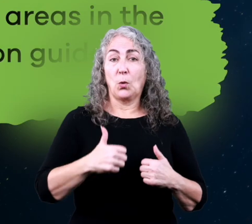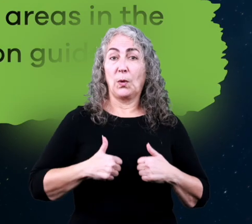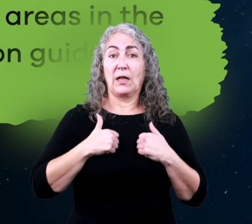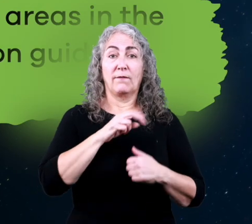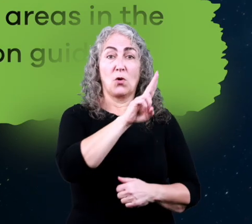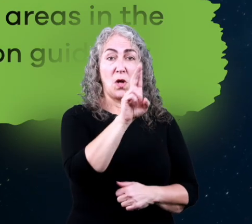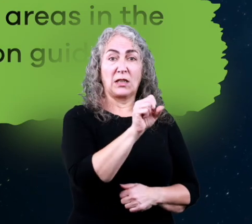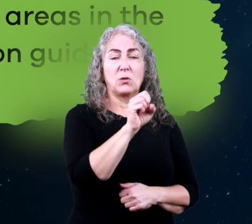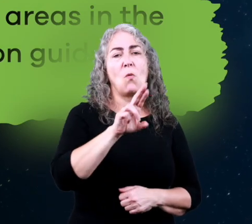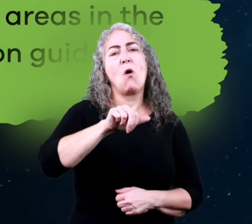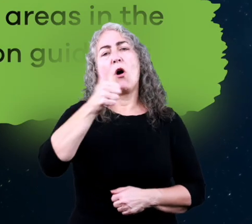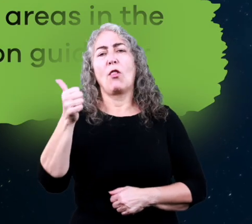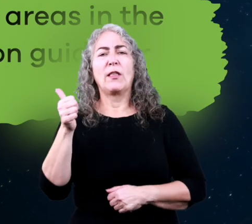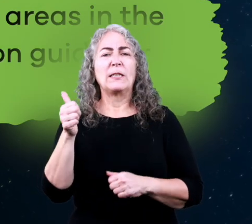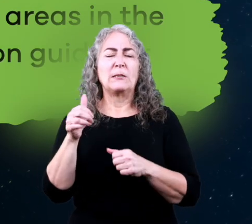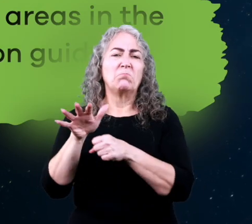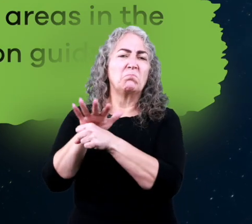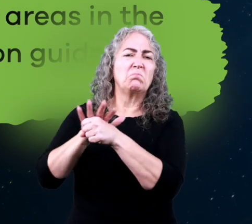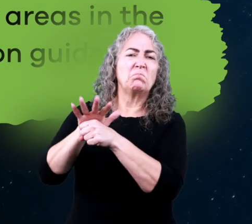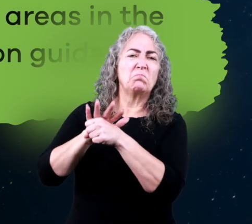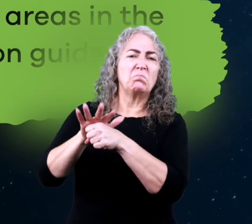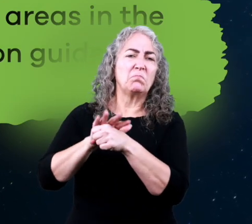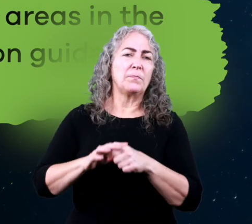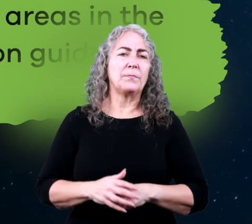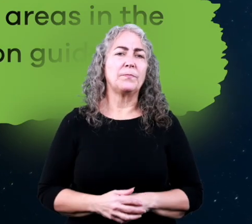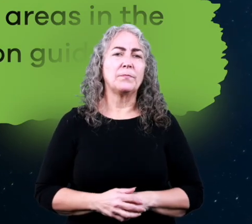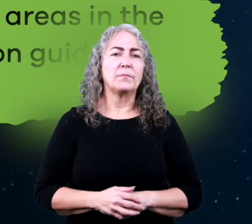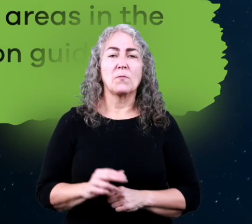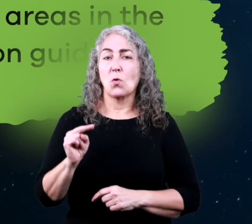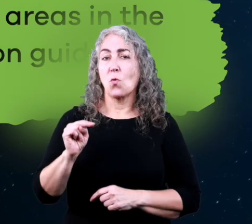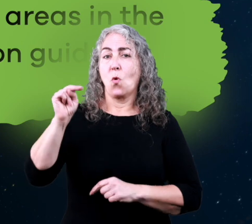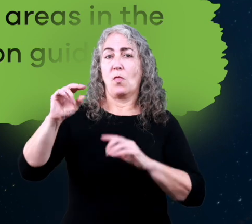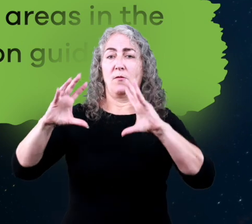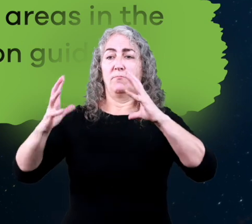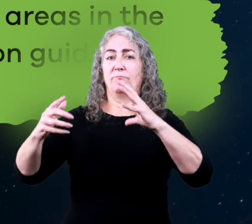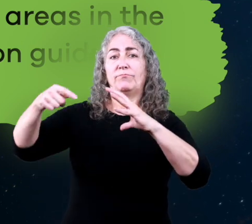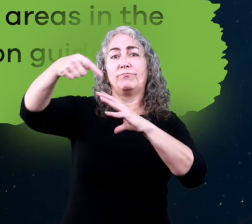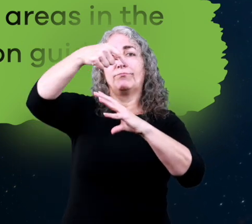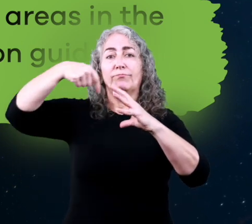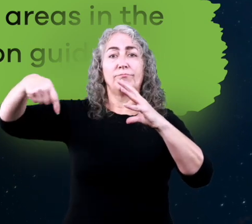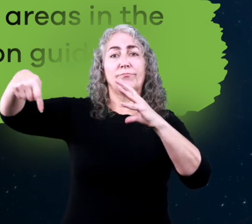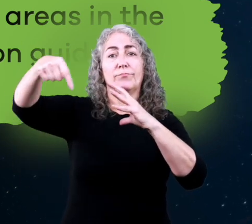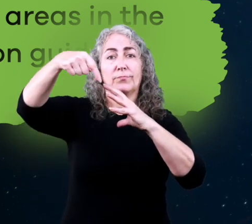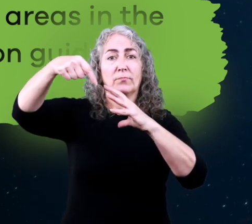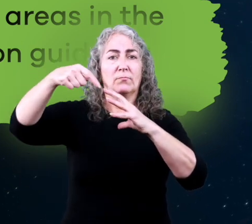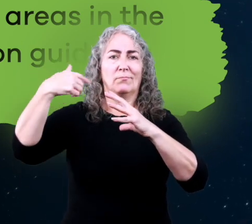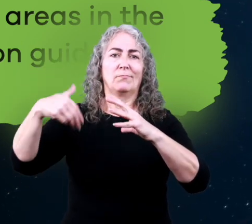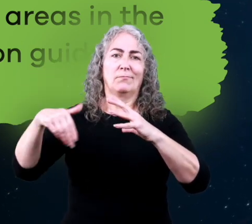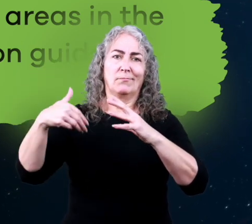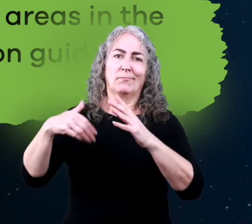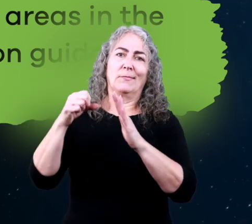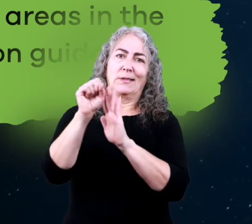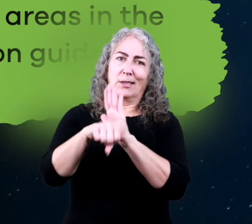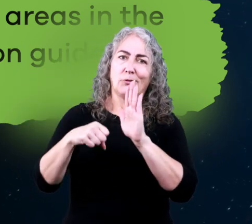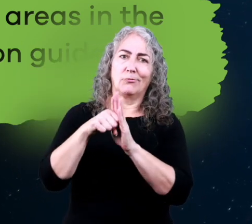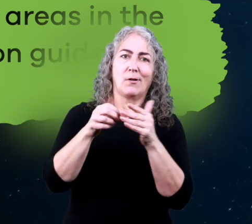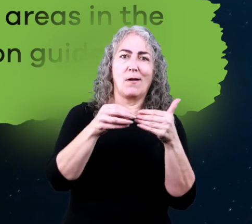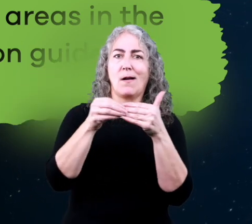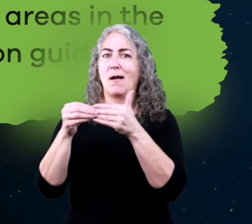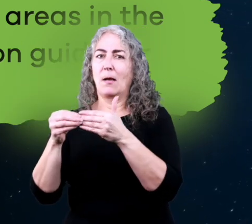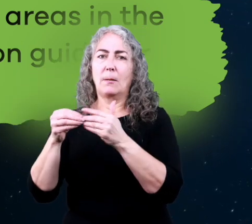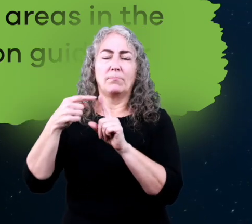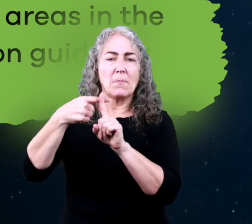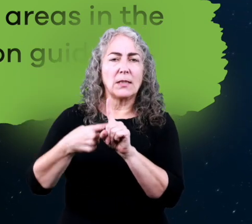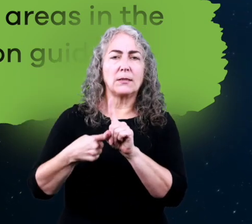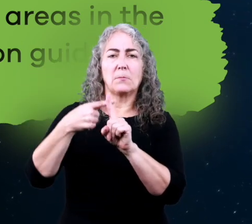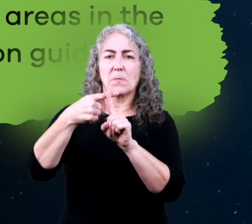If you live in the United States or other similar areas in the Northern Hemisphere, here is a general season